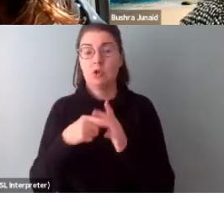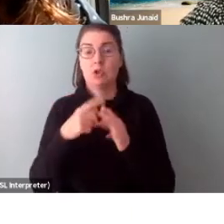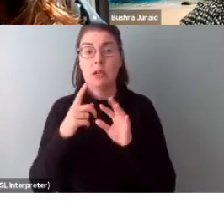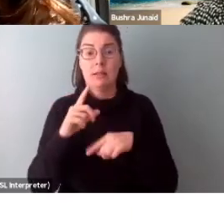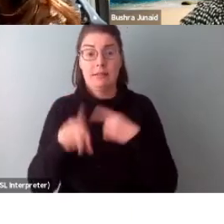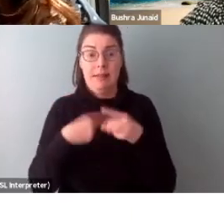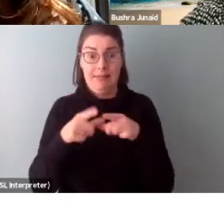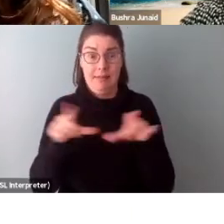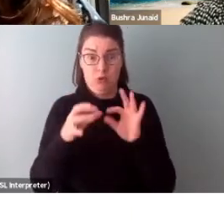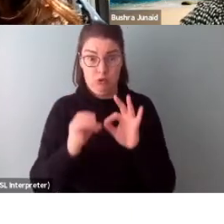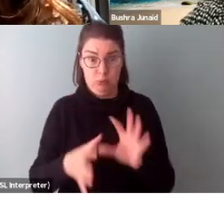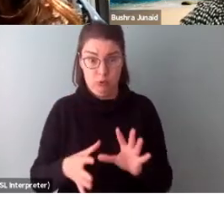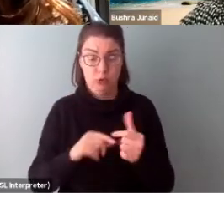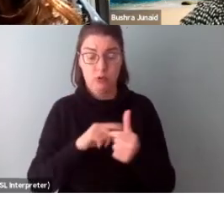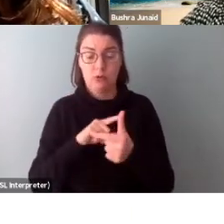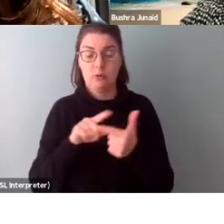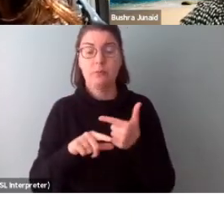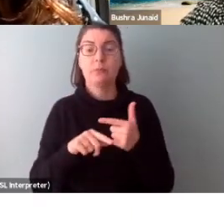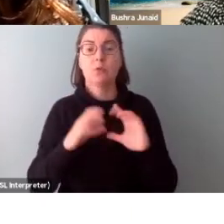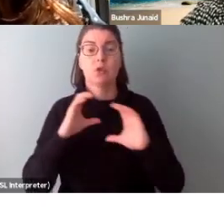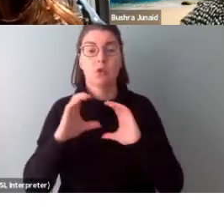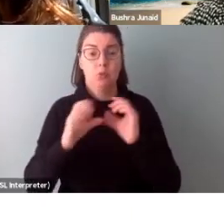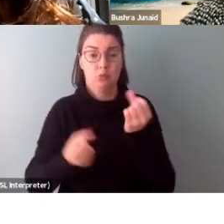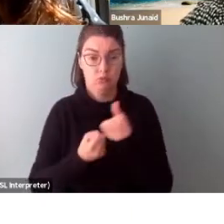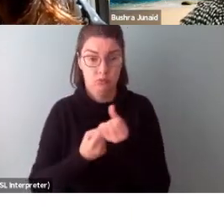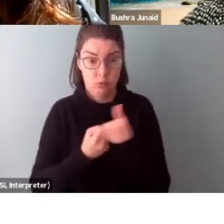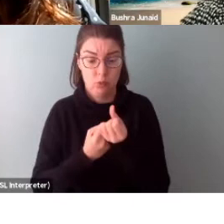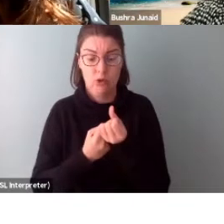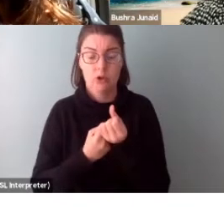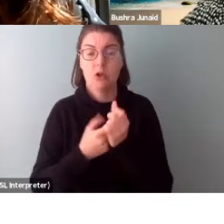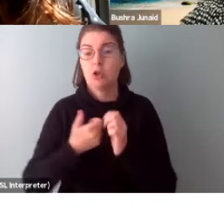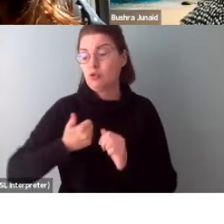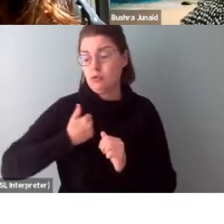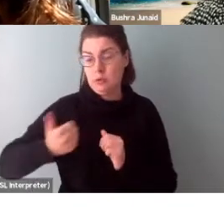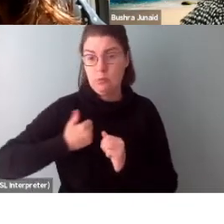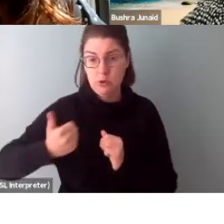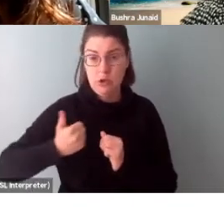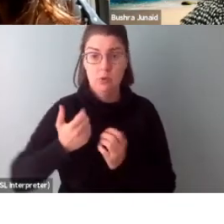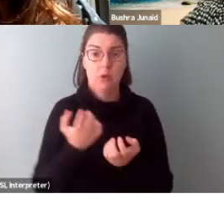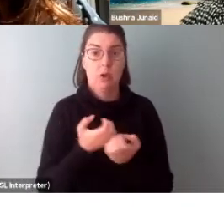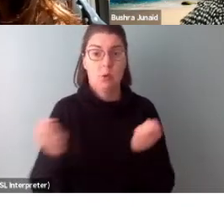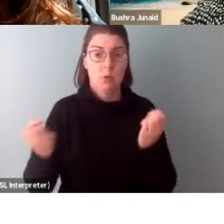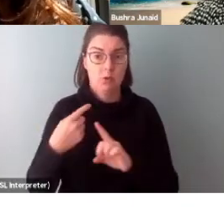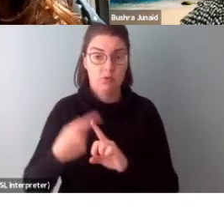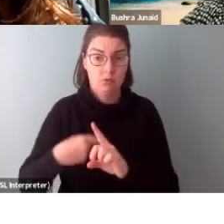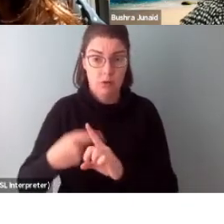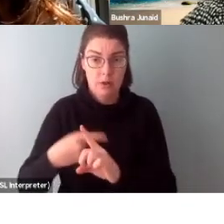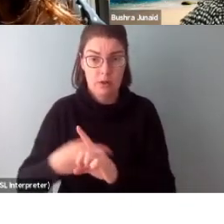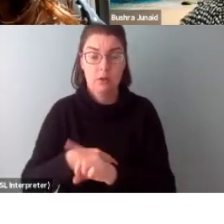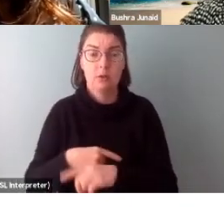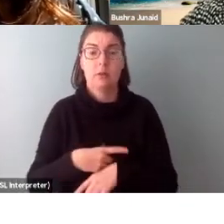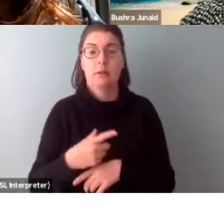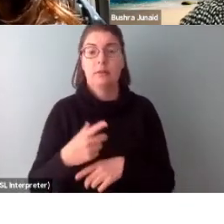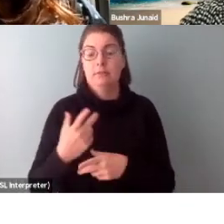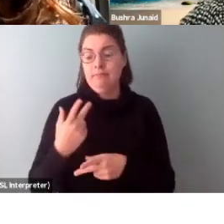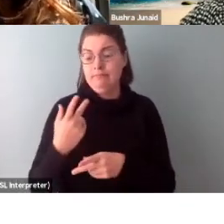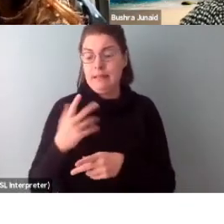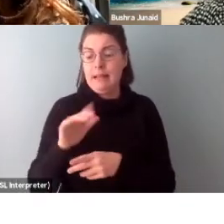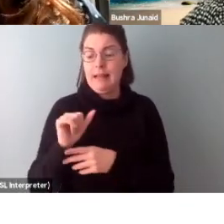interpretation, communication supports, transportation, equipment rental, attendant care.